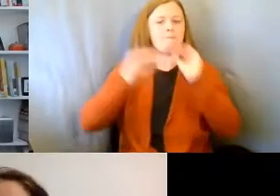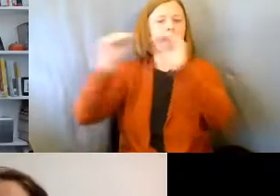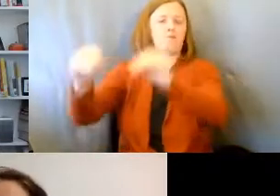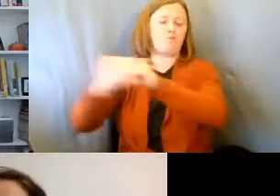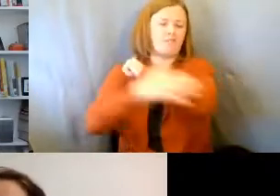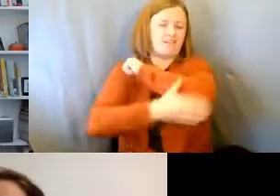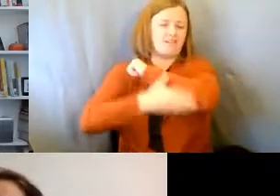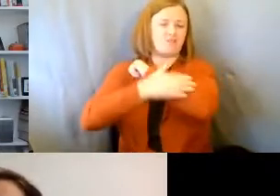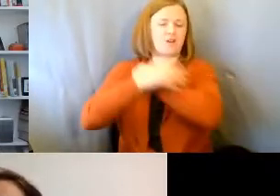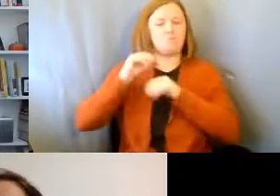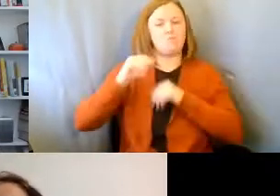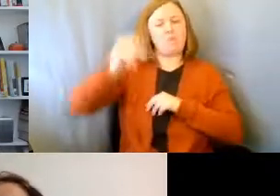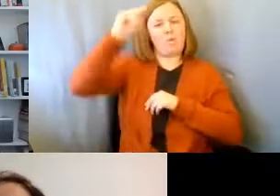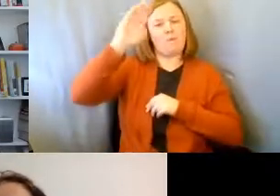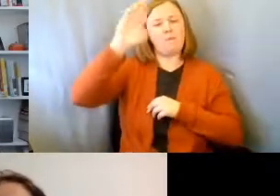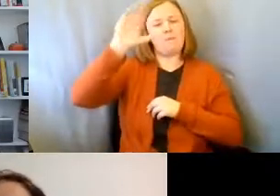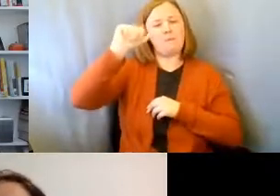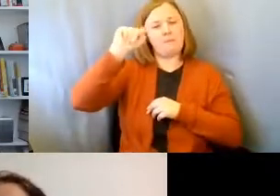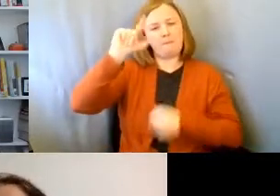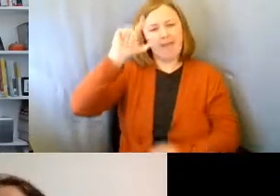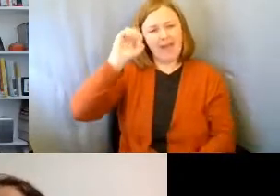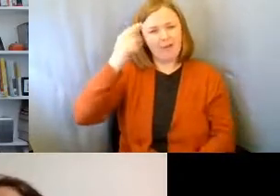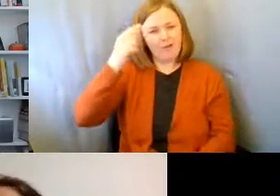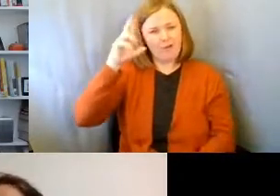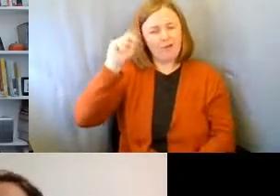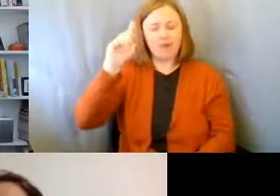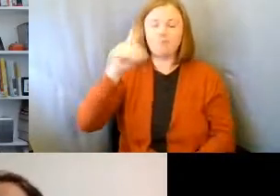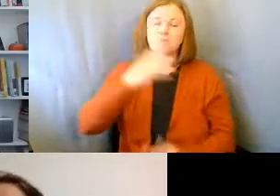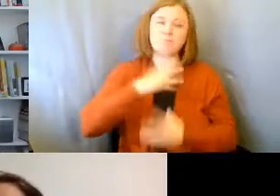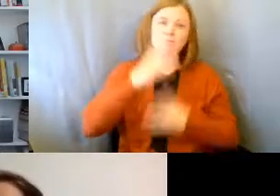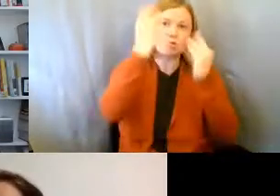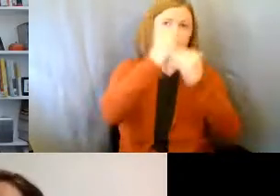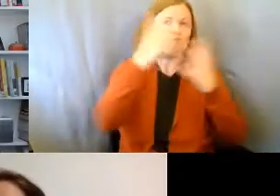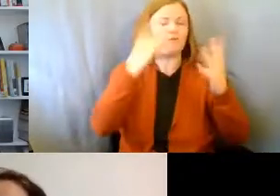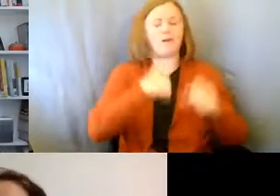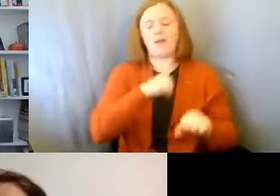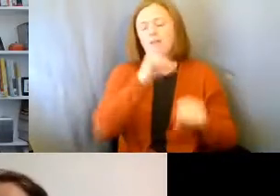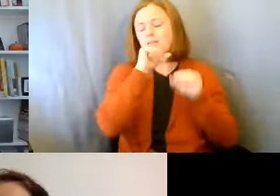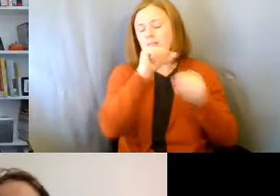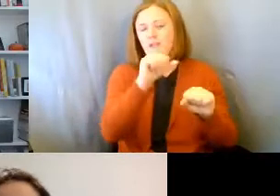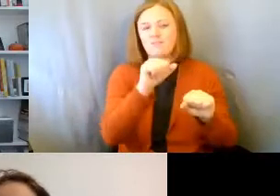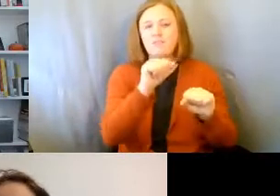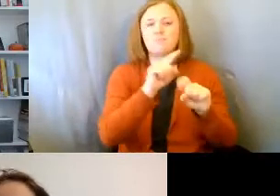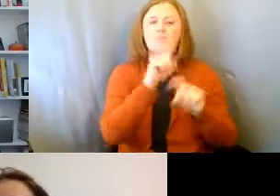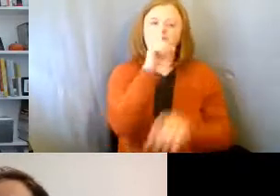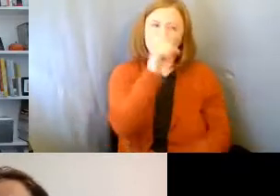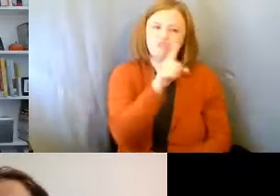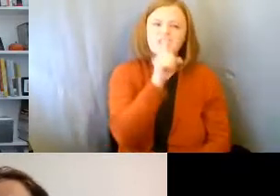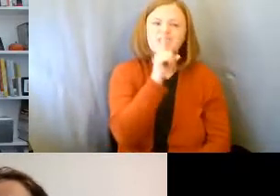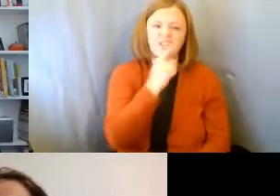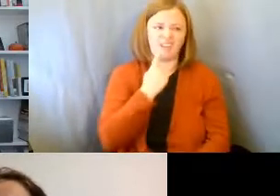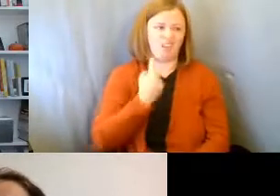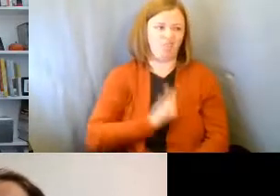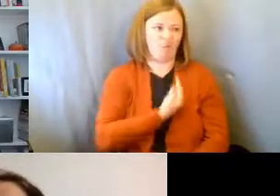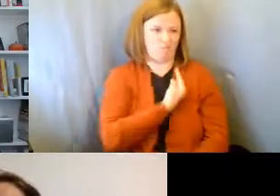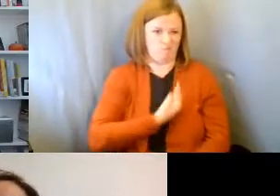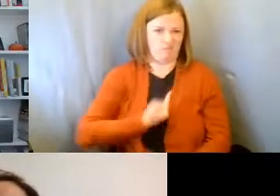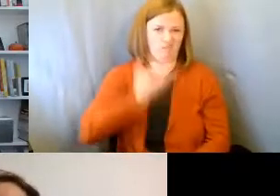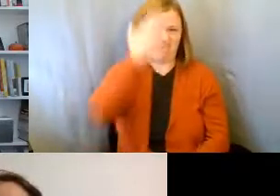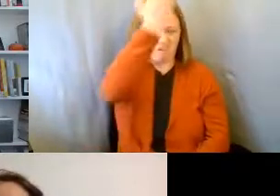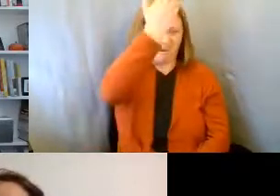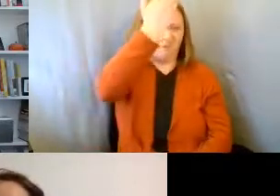I moved up north of Battleground. And it was beautiful. And I loved it. But I got really, really lonely up there.